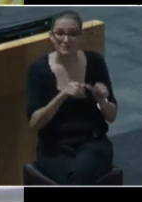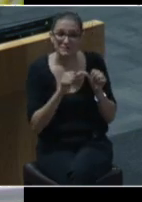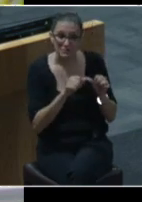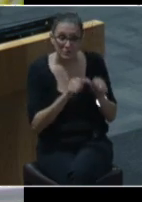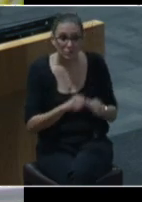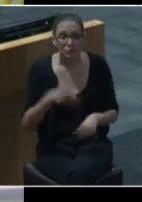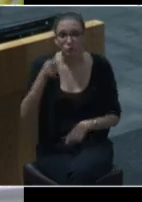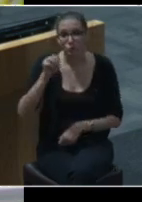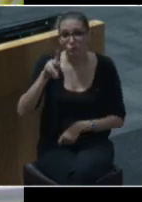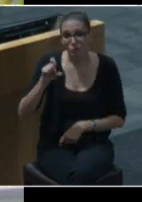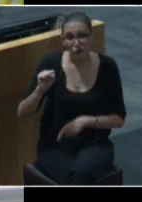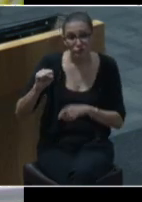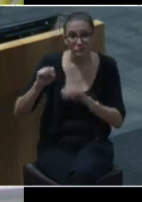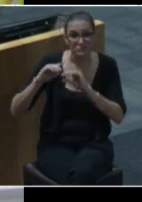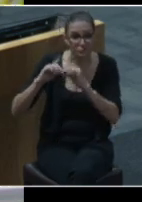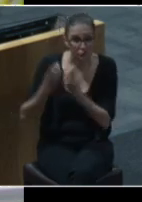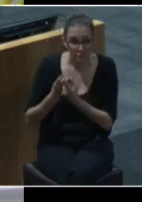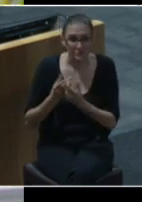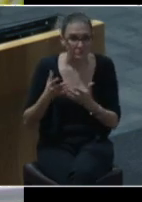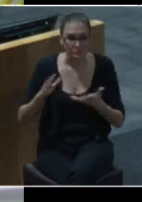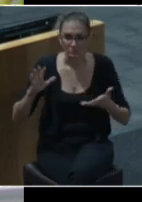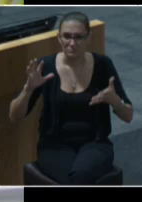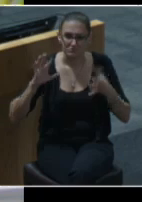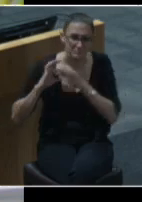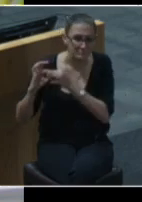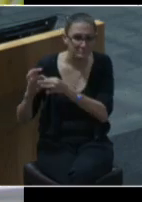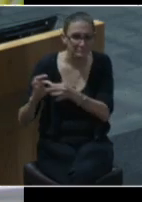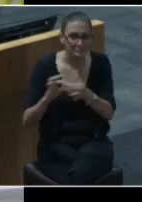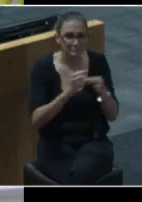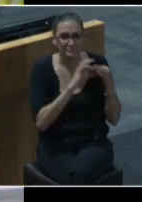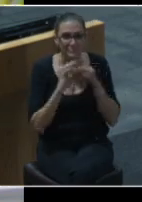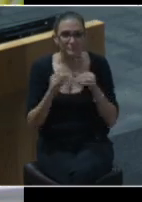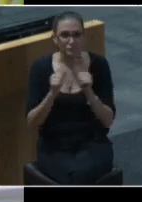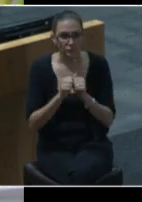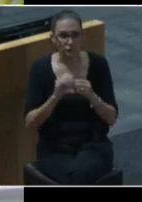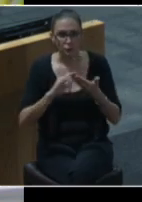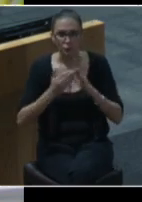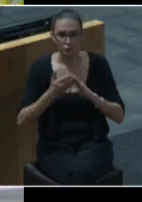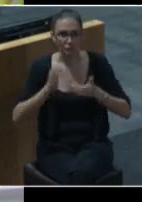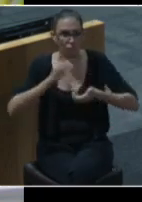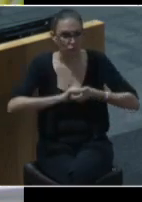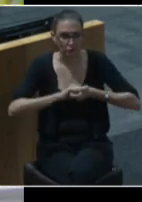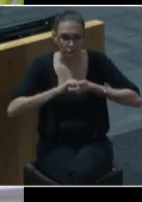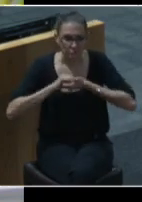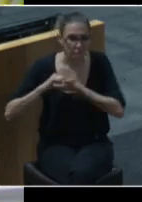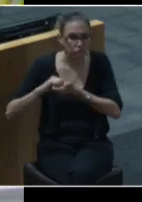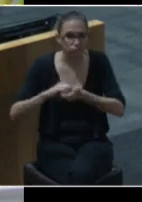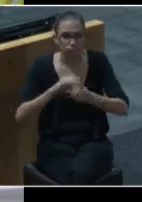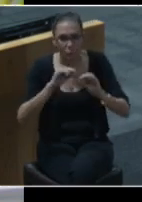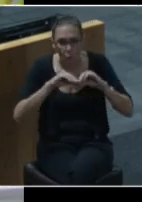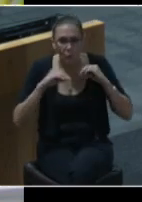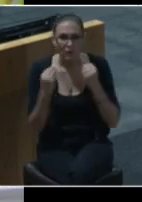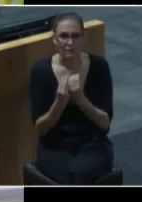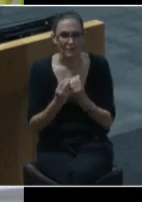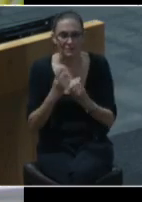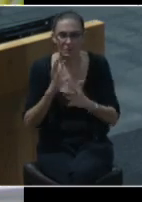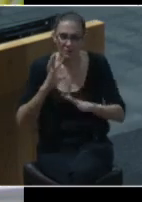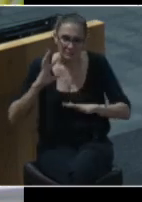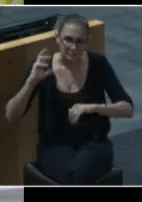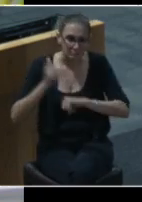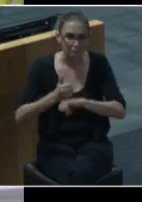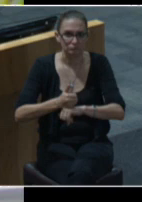recreation department in collaboration with community partners organized and stood up an unprecedented